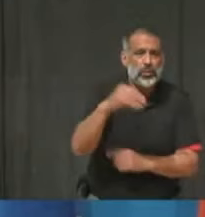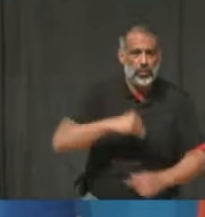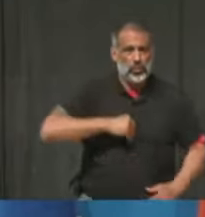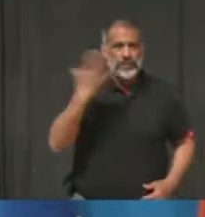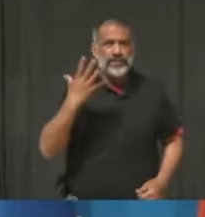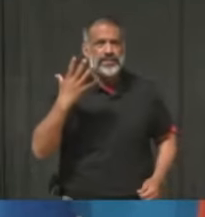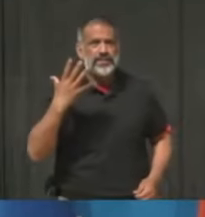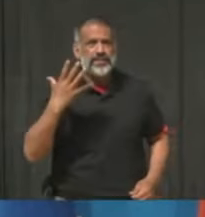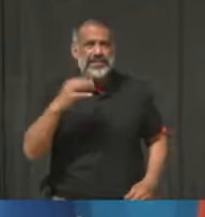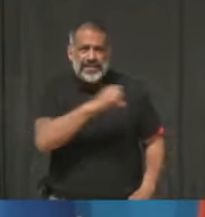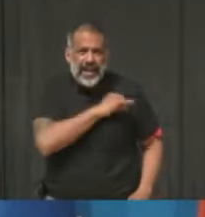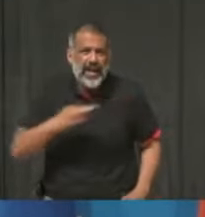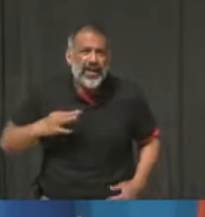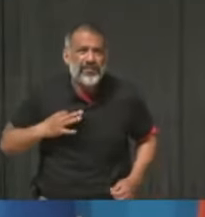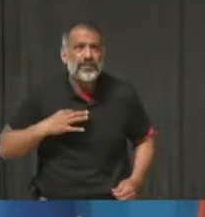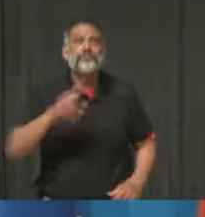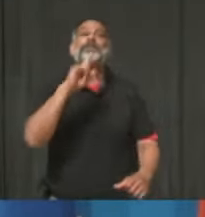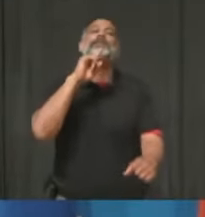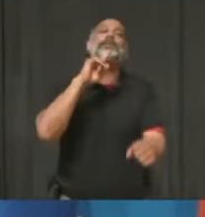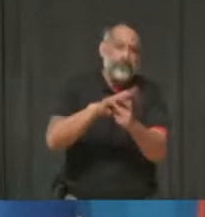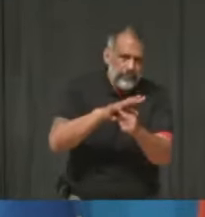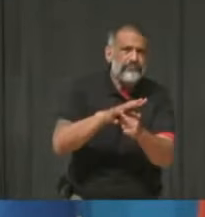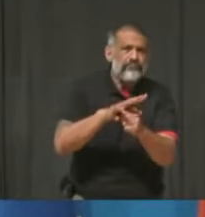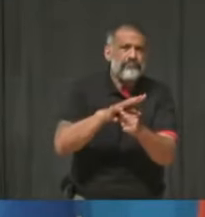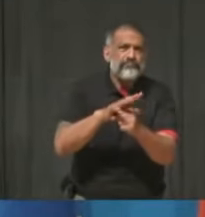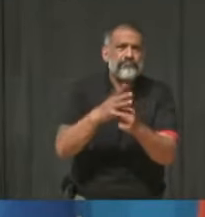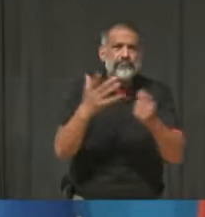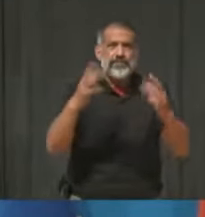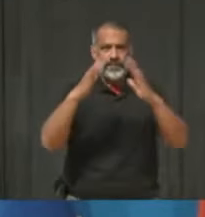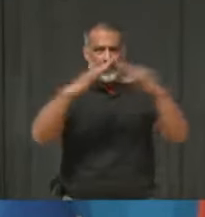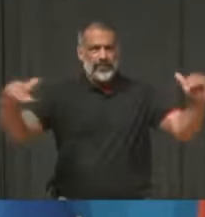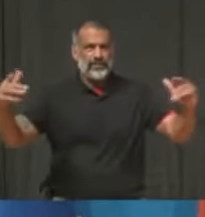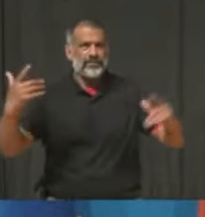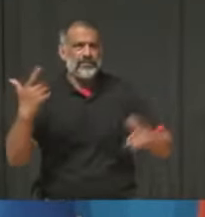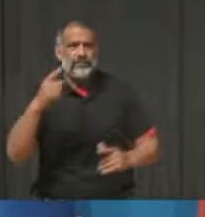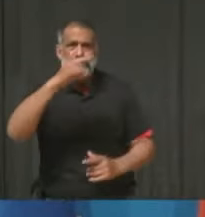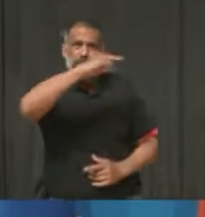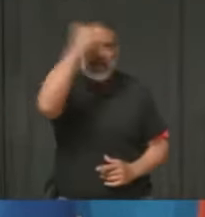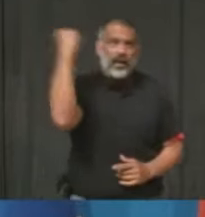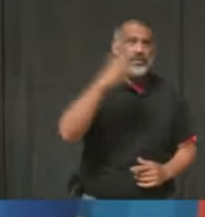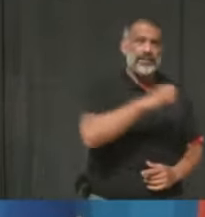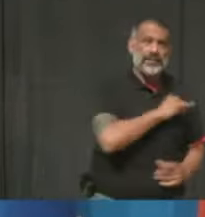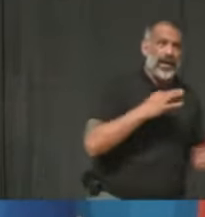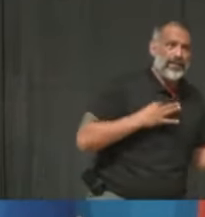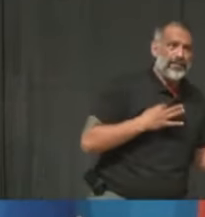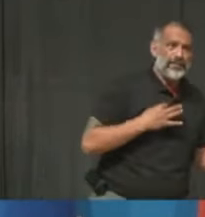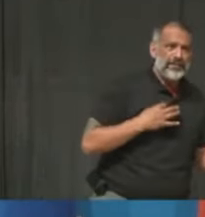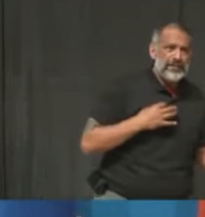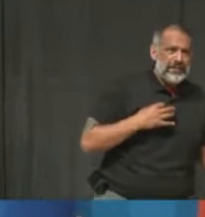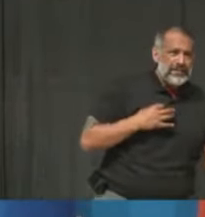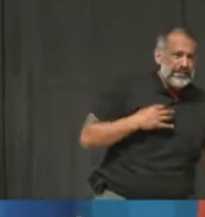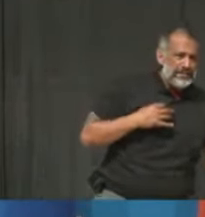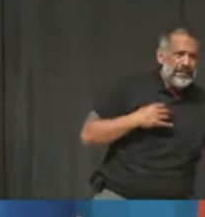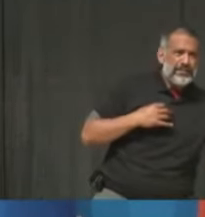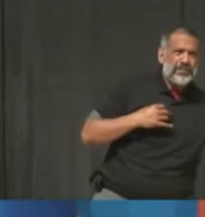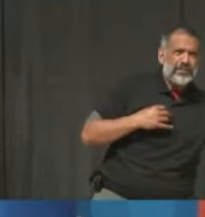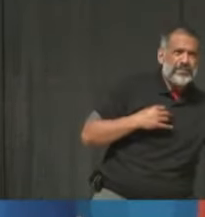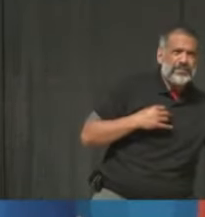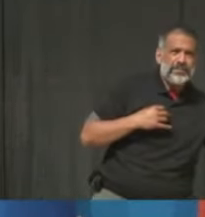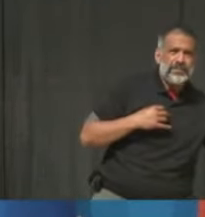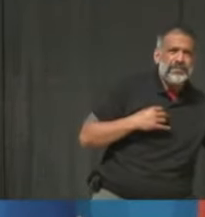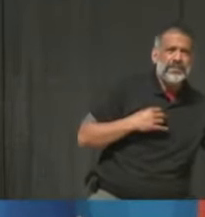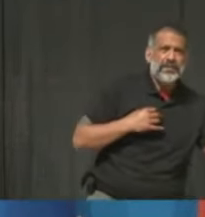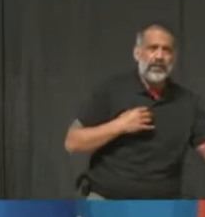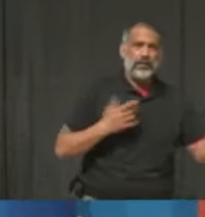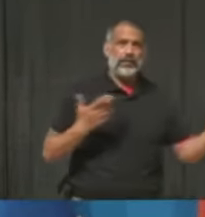diversity compared to 56% of black staff. If you look at the city's senior leadership, the city has two white male commissioners, a